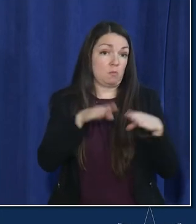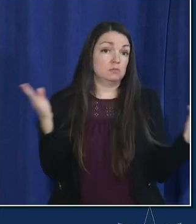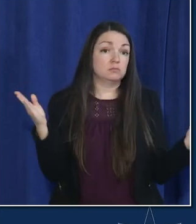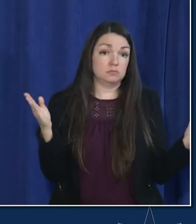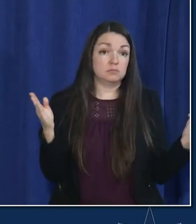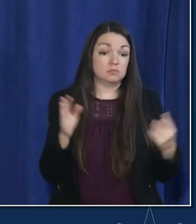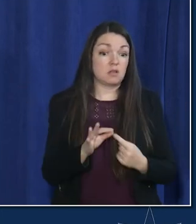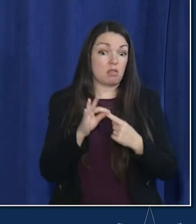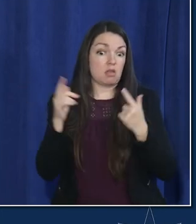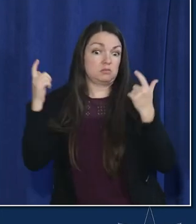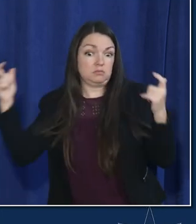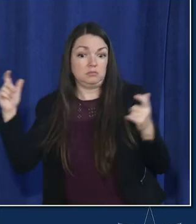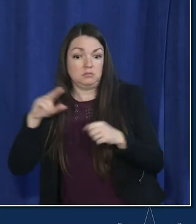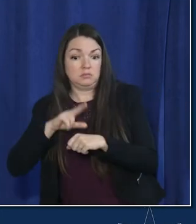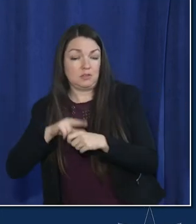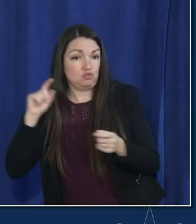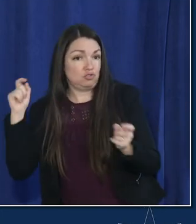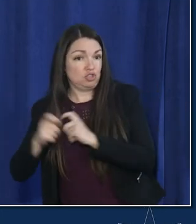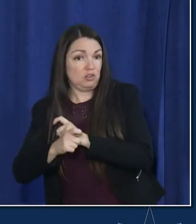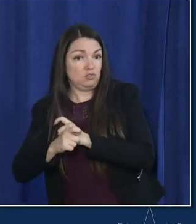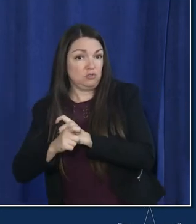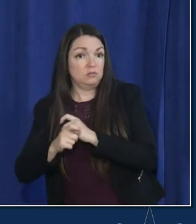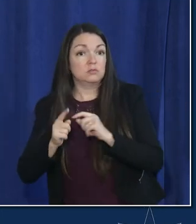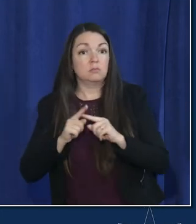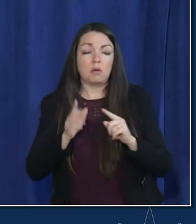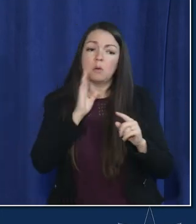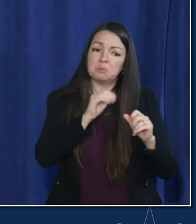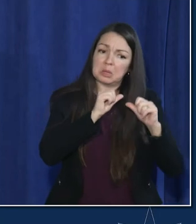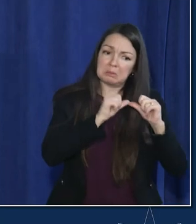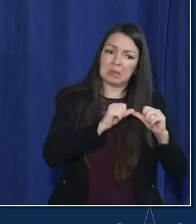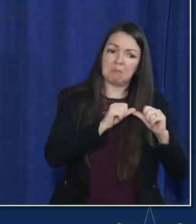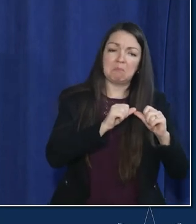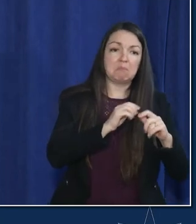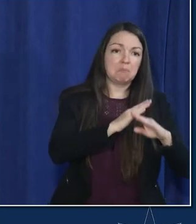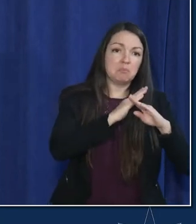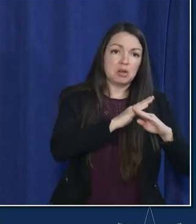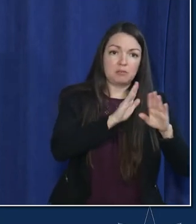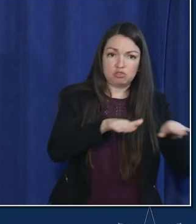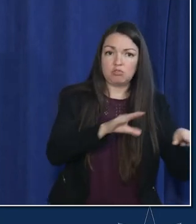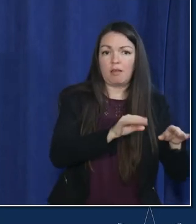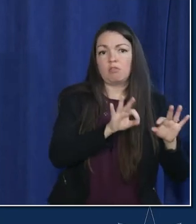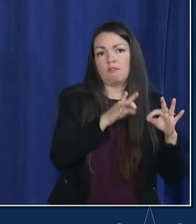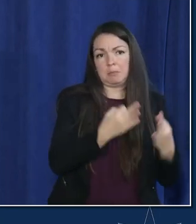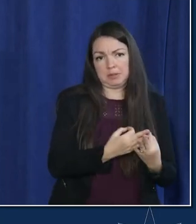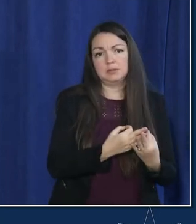national change there um and keep protecting most importantly children and their families while we do it